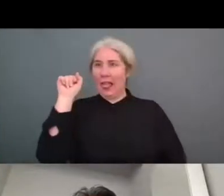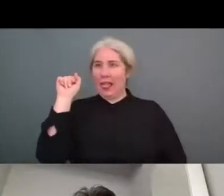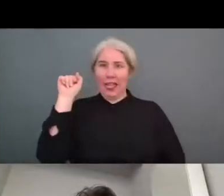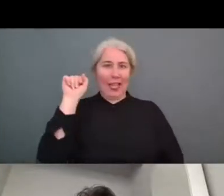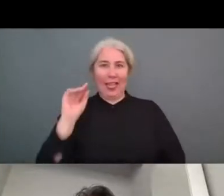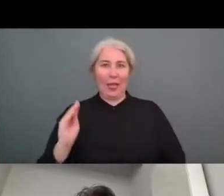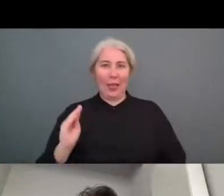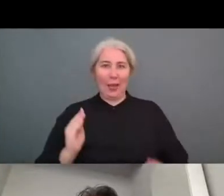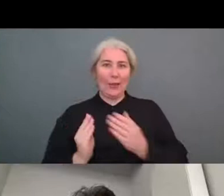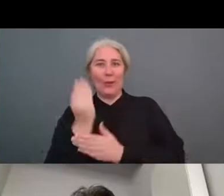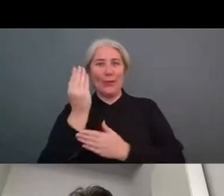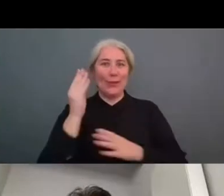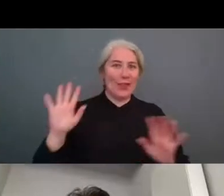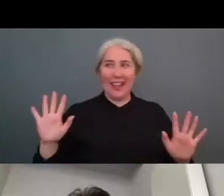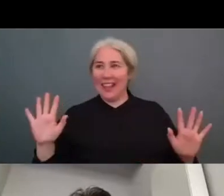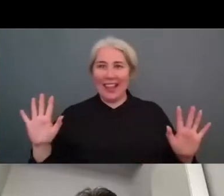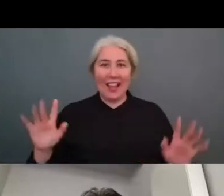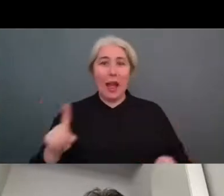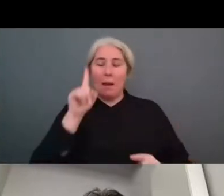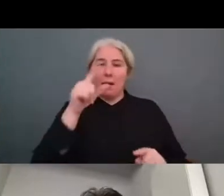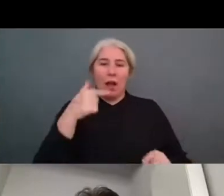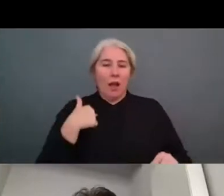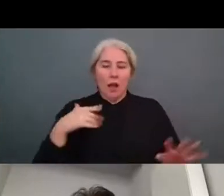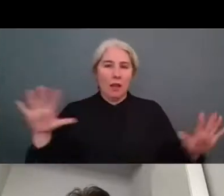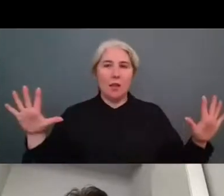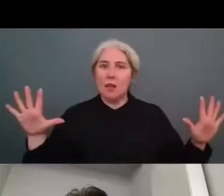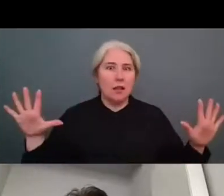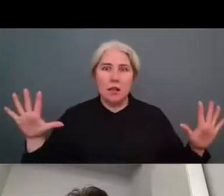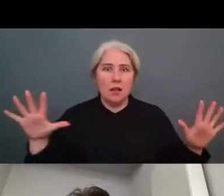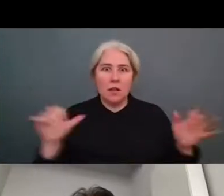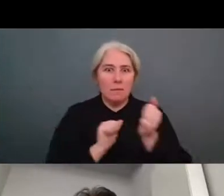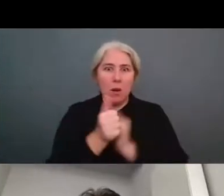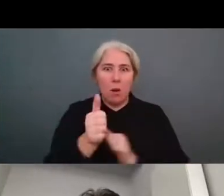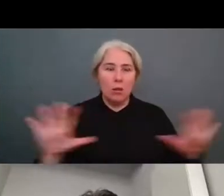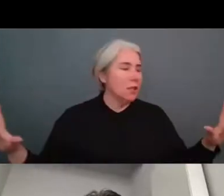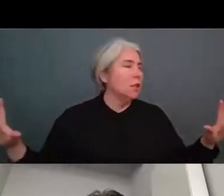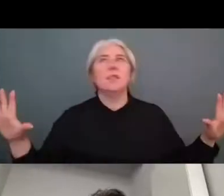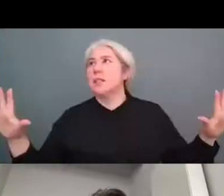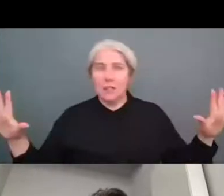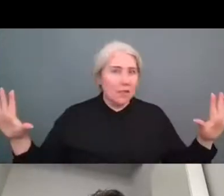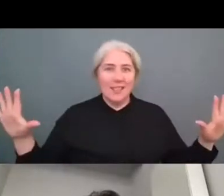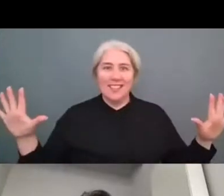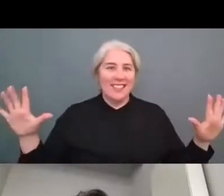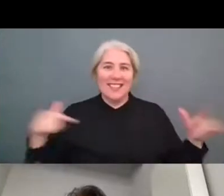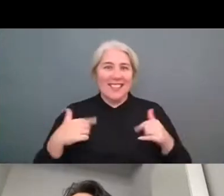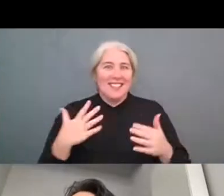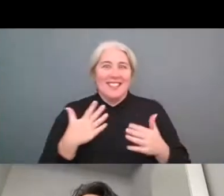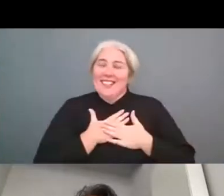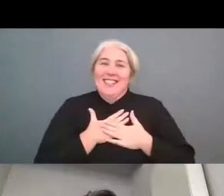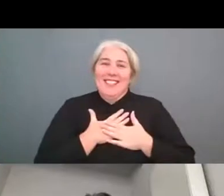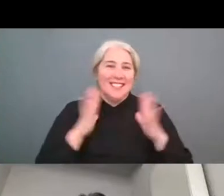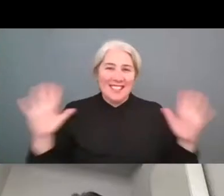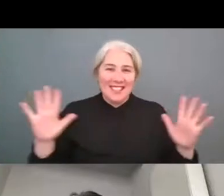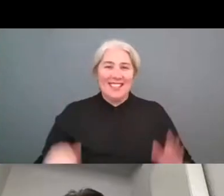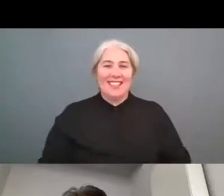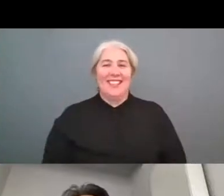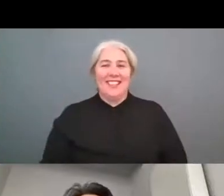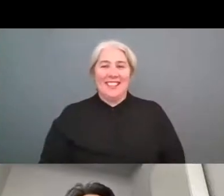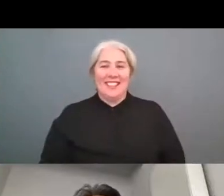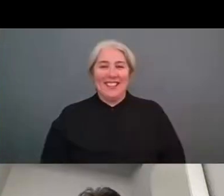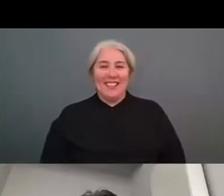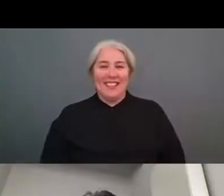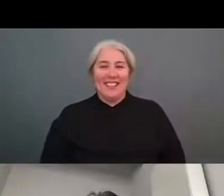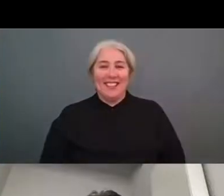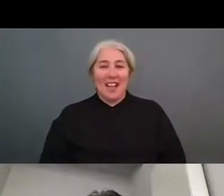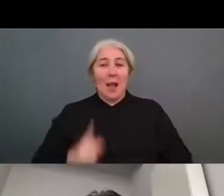well sport fan and also still practitioner uh i'm i'm almost ashamed to say i'm a